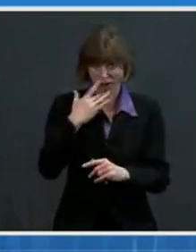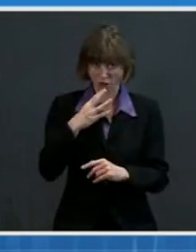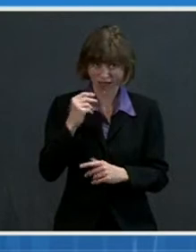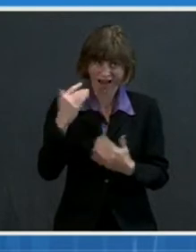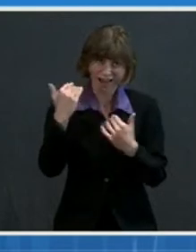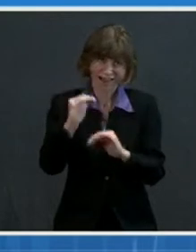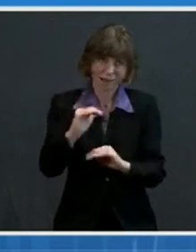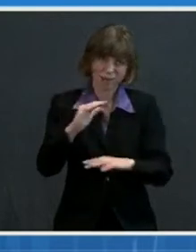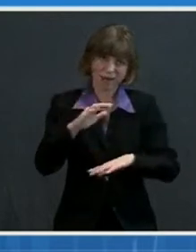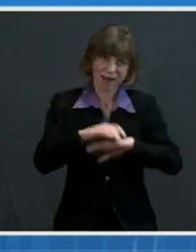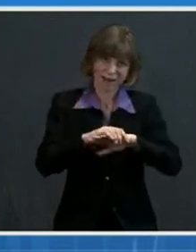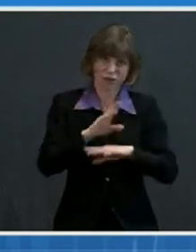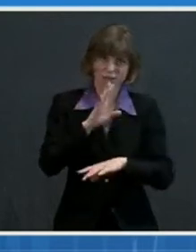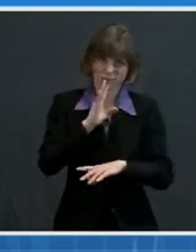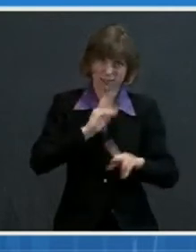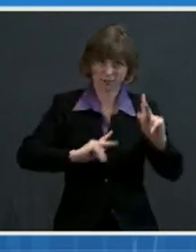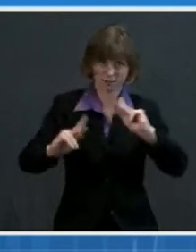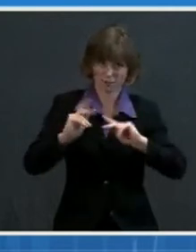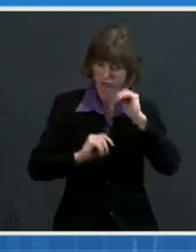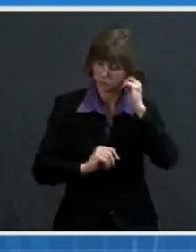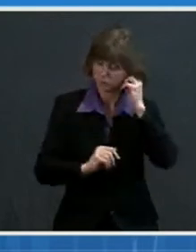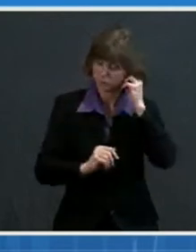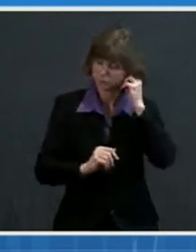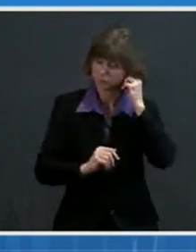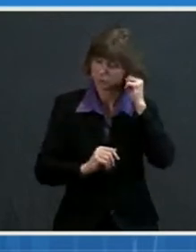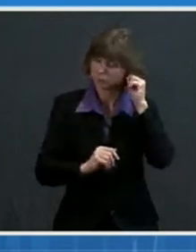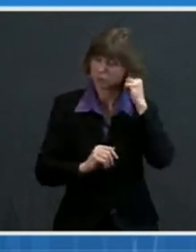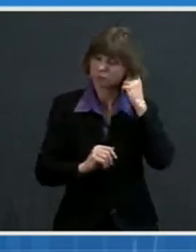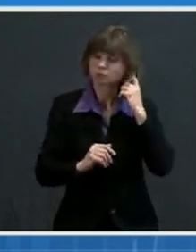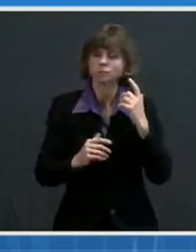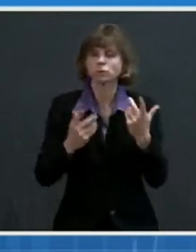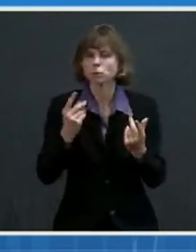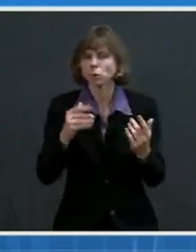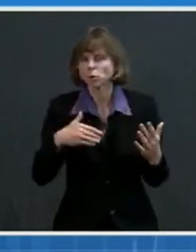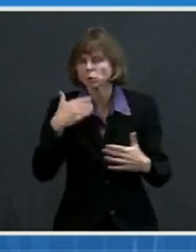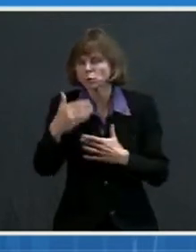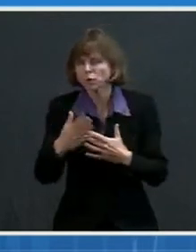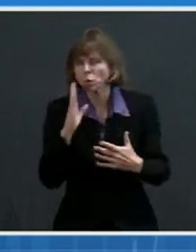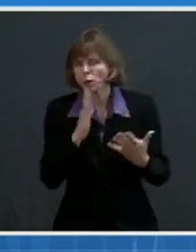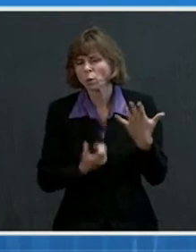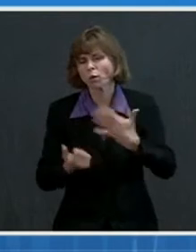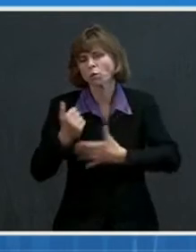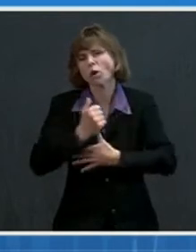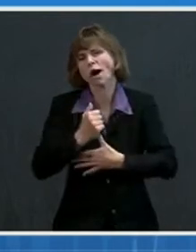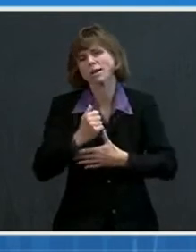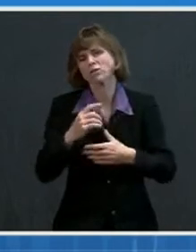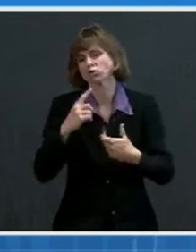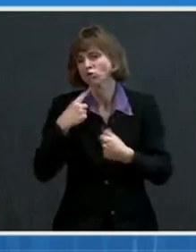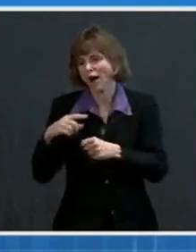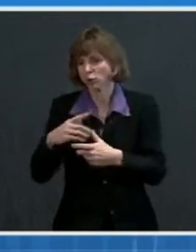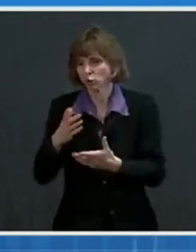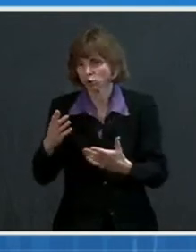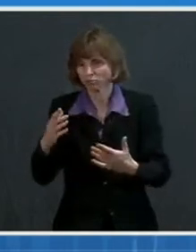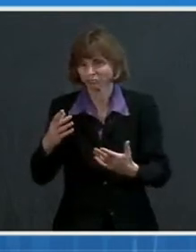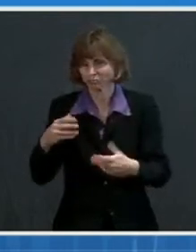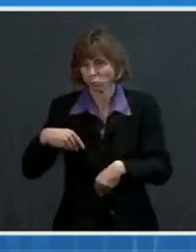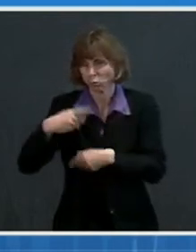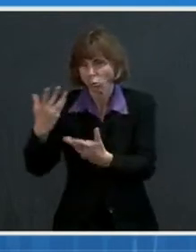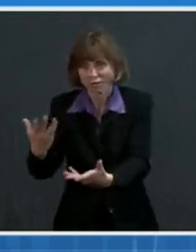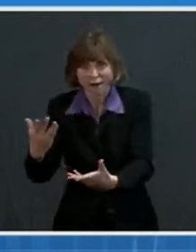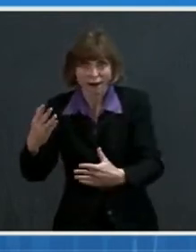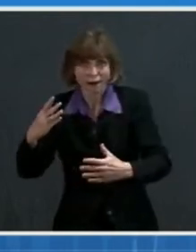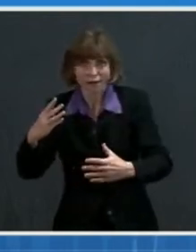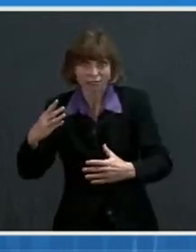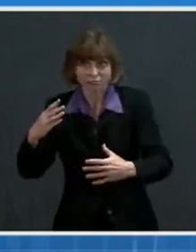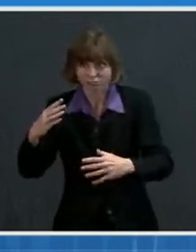as we look to the next phase of this program, we will prioritize filling gaps in our coverage to the highest hit, I'm sorry, hardest hit, highest